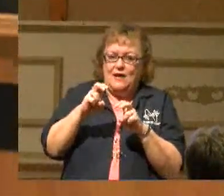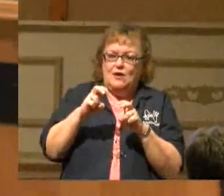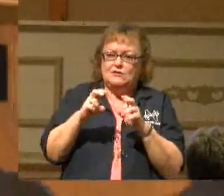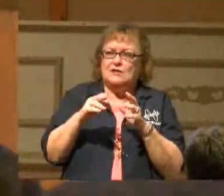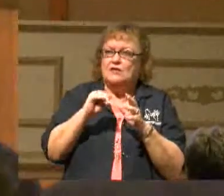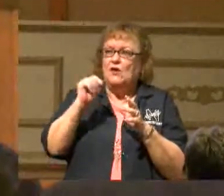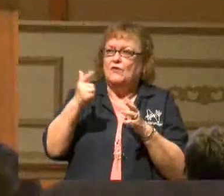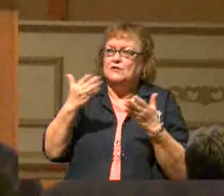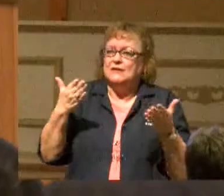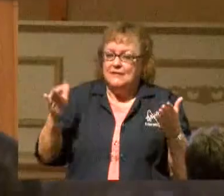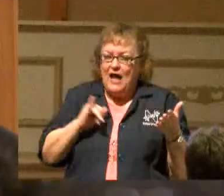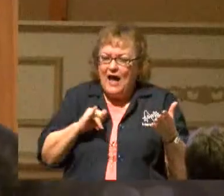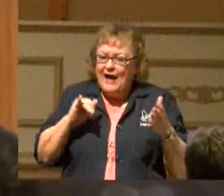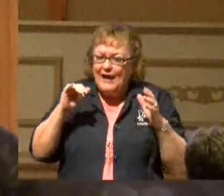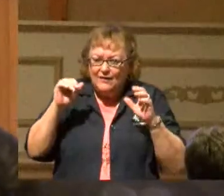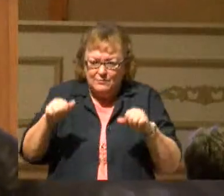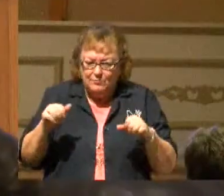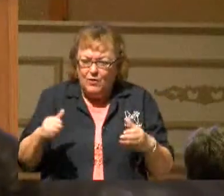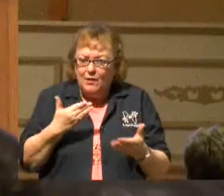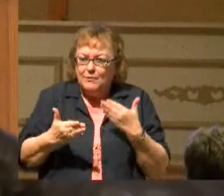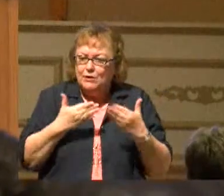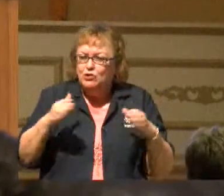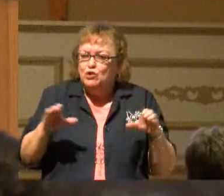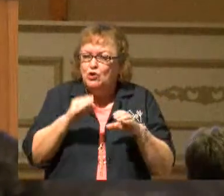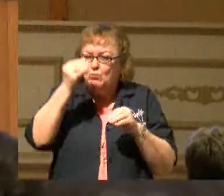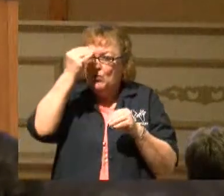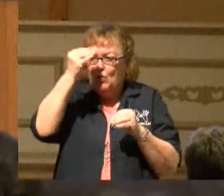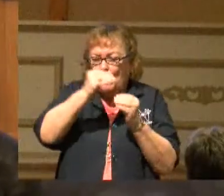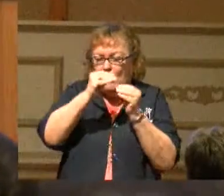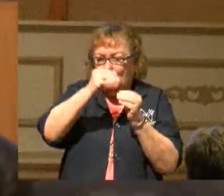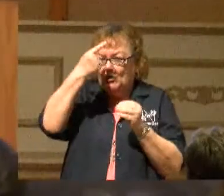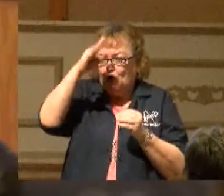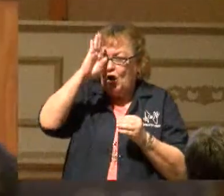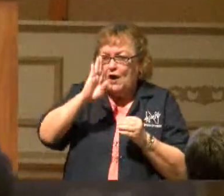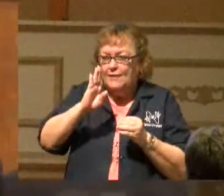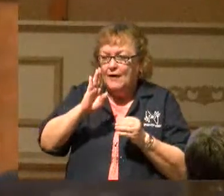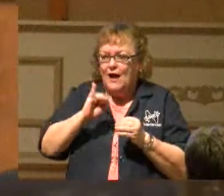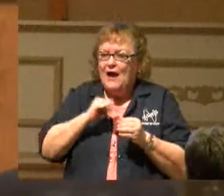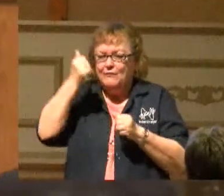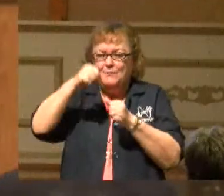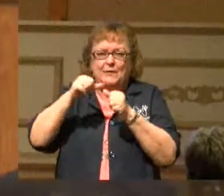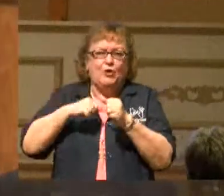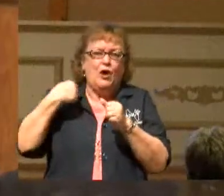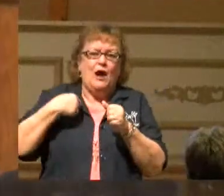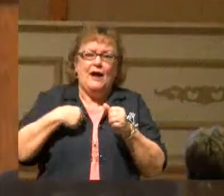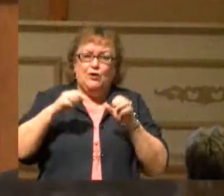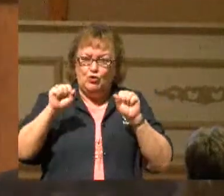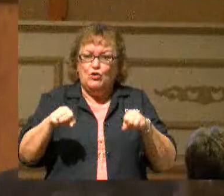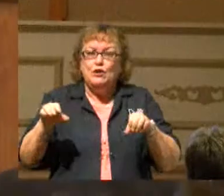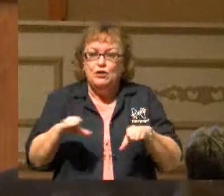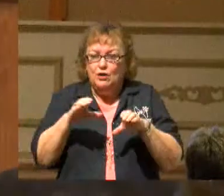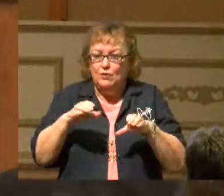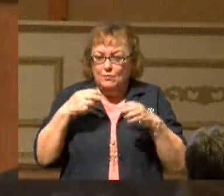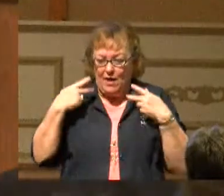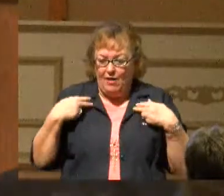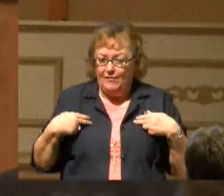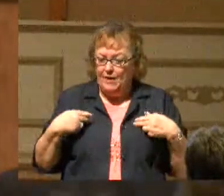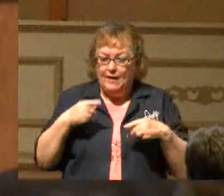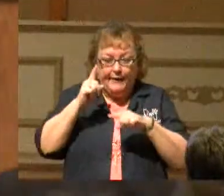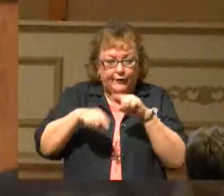things, I could probably do more for God. I remember when I could do, but you know, I was so busy, and I just couldn't do all that.